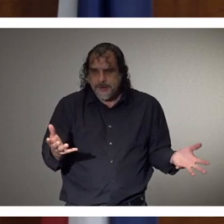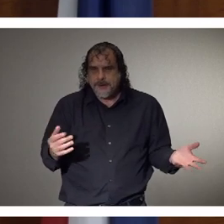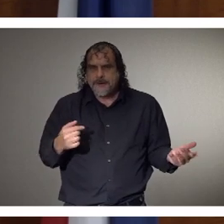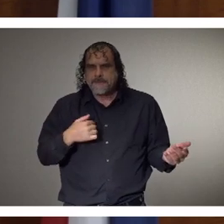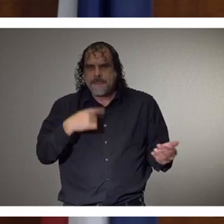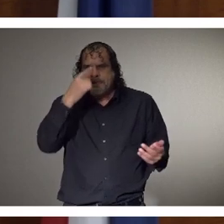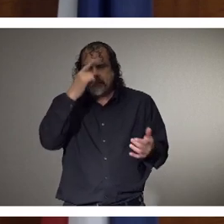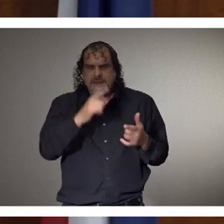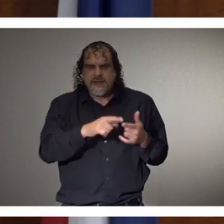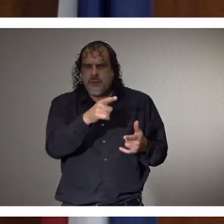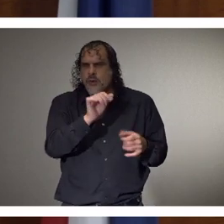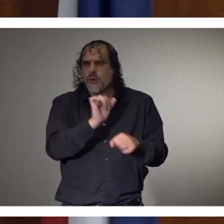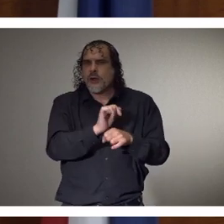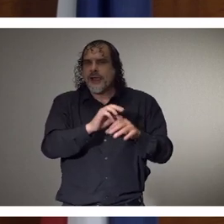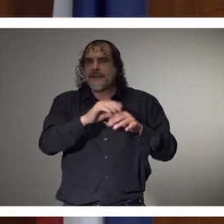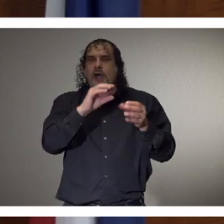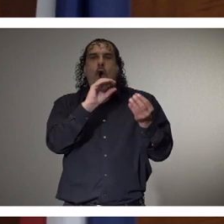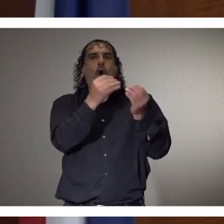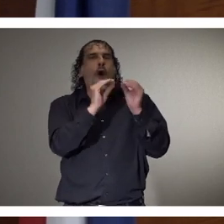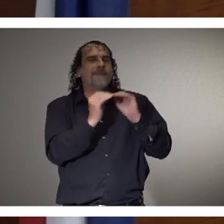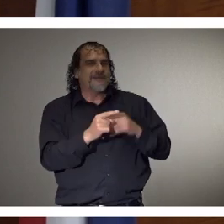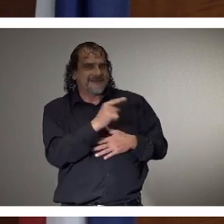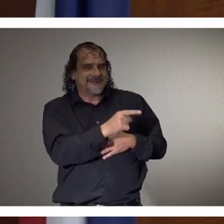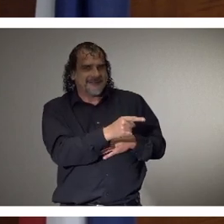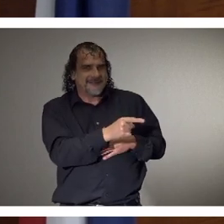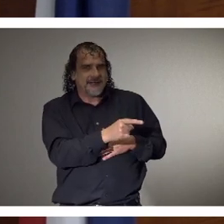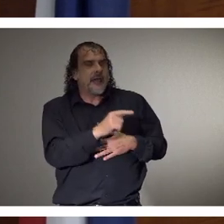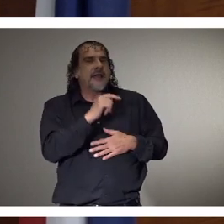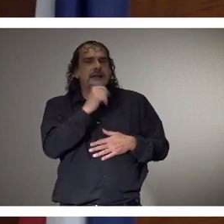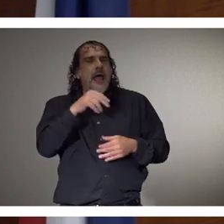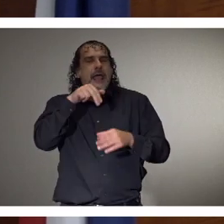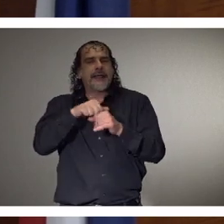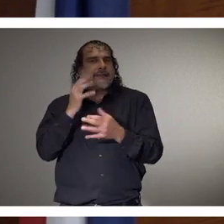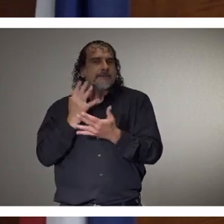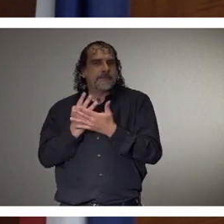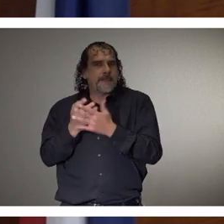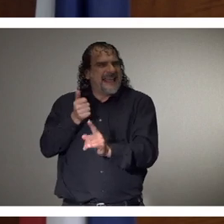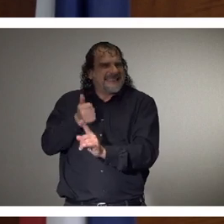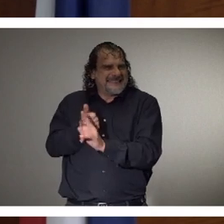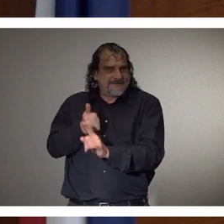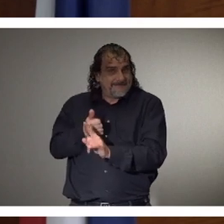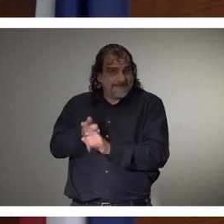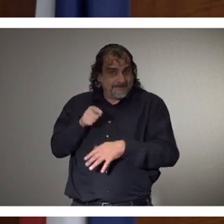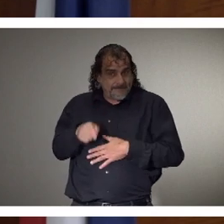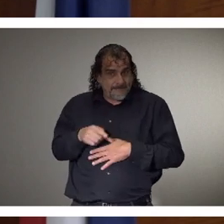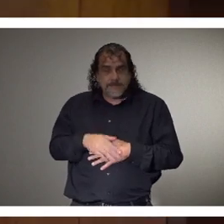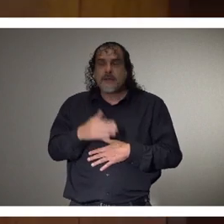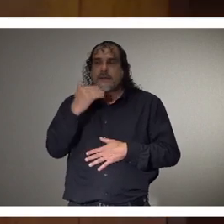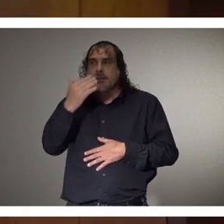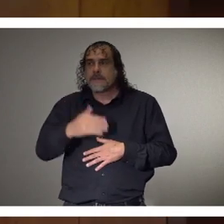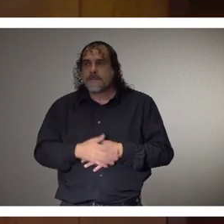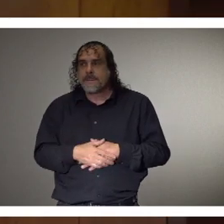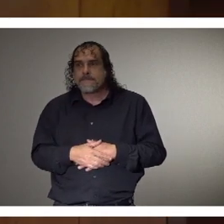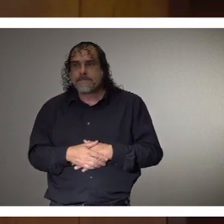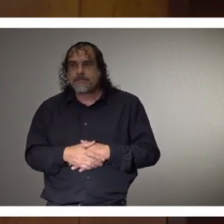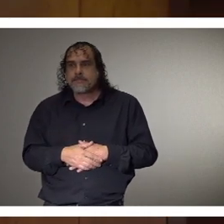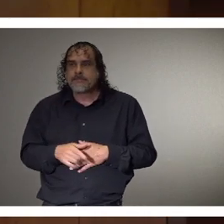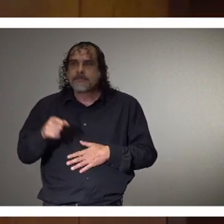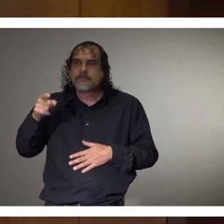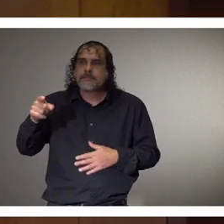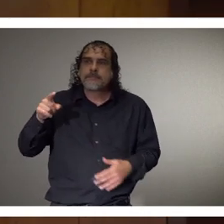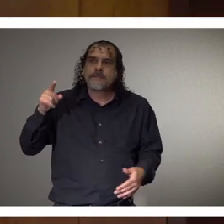at one of the many offices that the Department of Corrections has not at a facility itself, but I'll confirm that for you. Gerald.